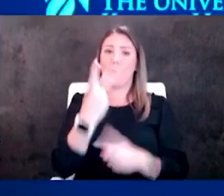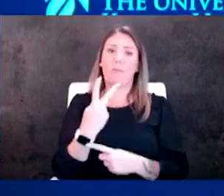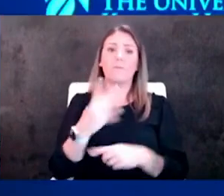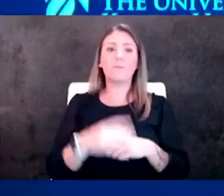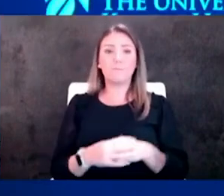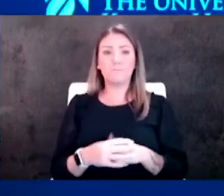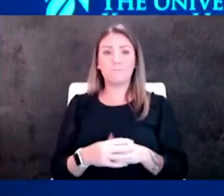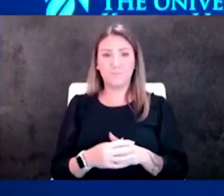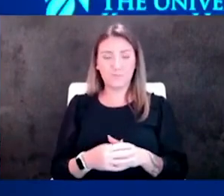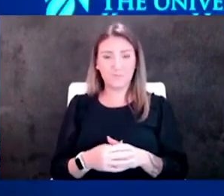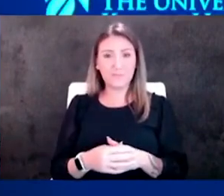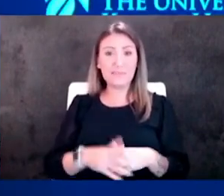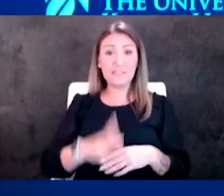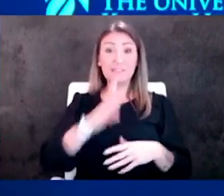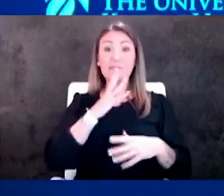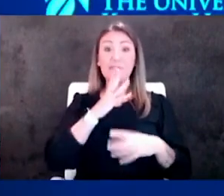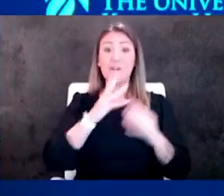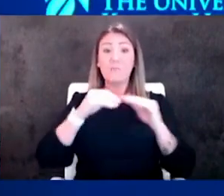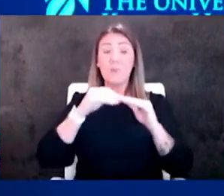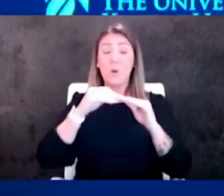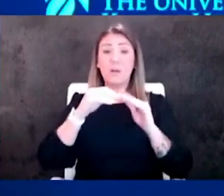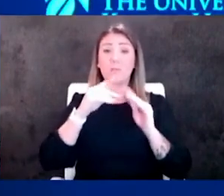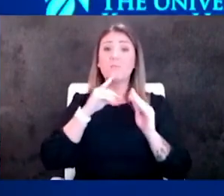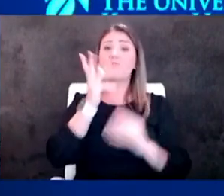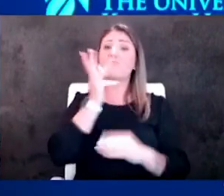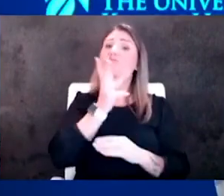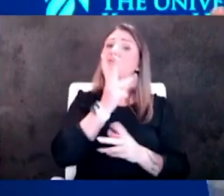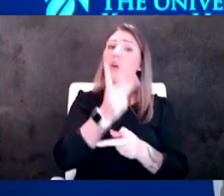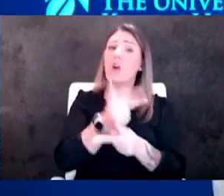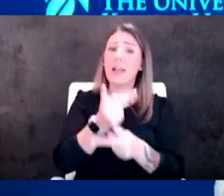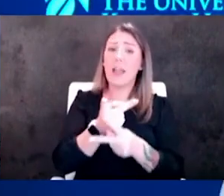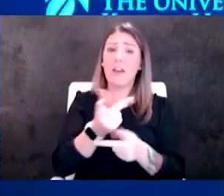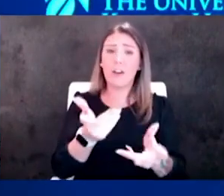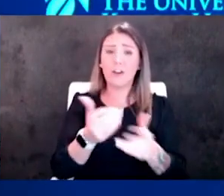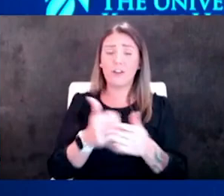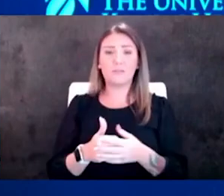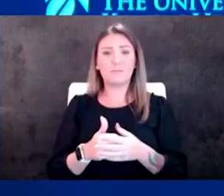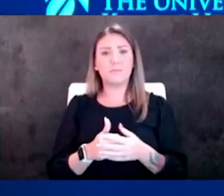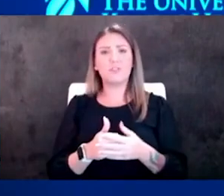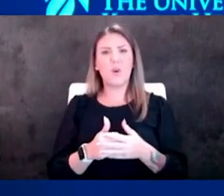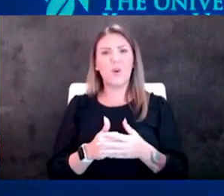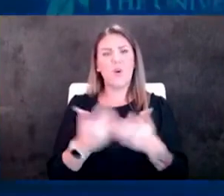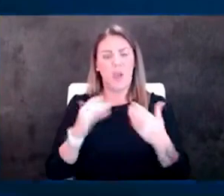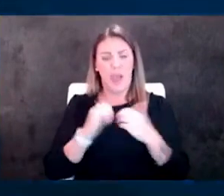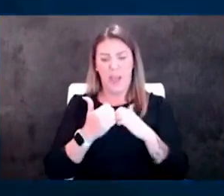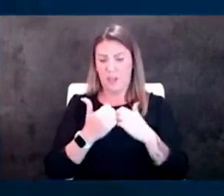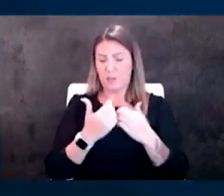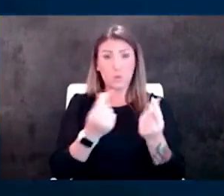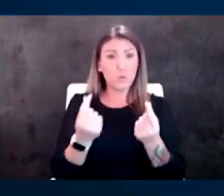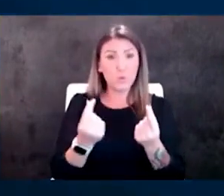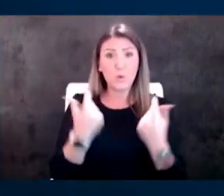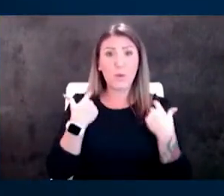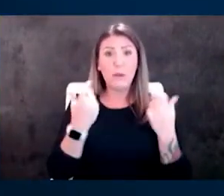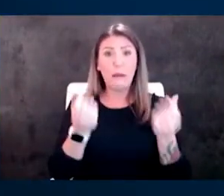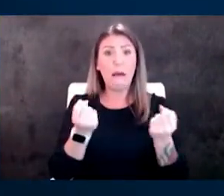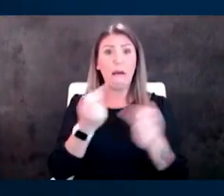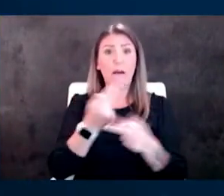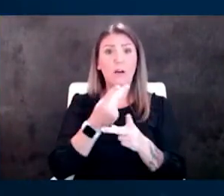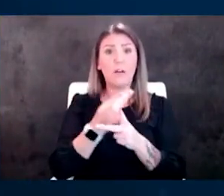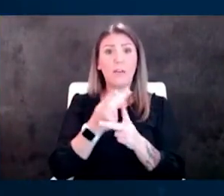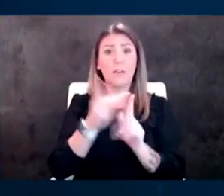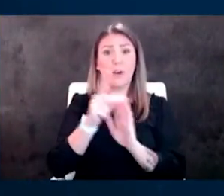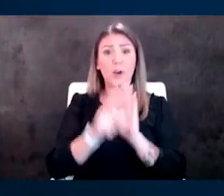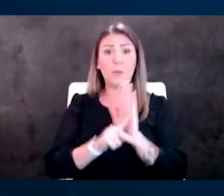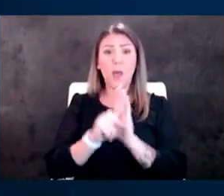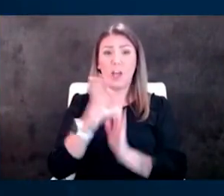a little bit more about rural care as far as how we're doing because we know from the health care policy institute it costs about 16 more on